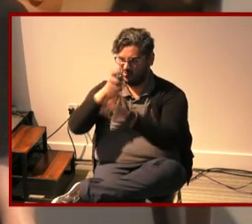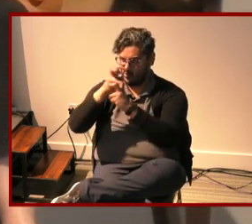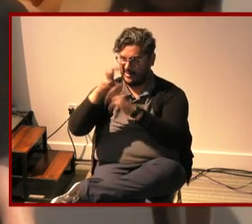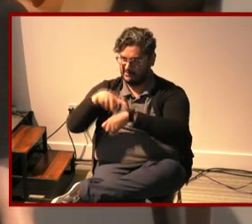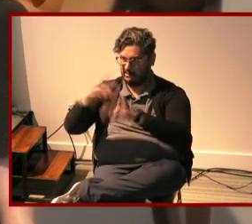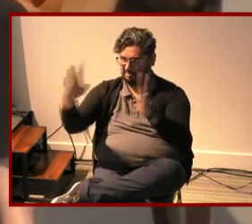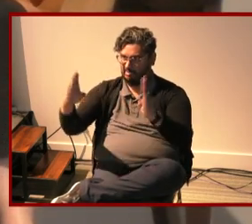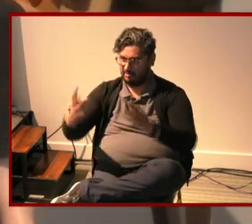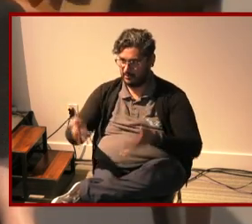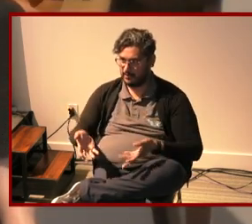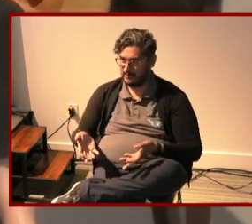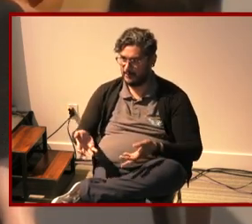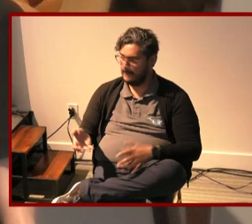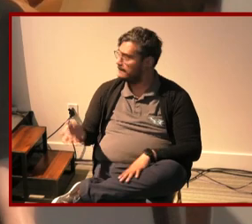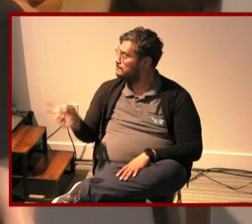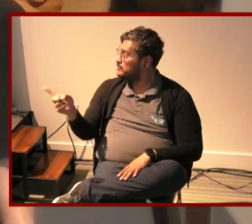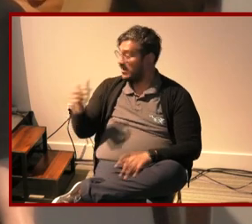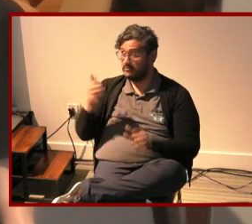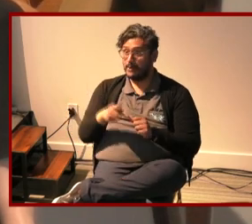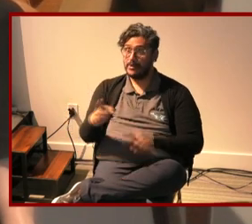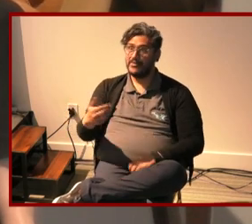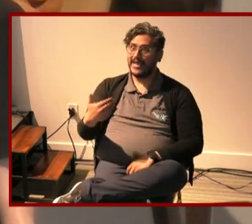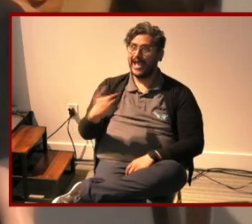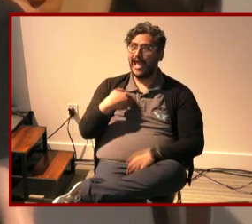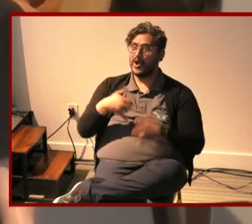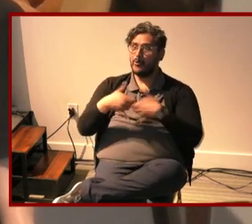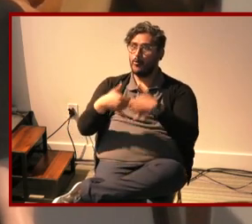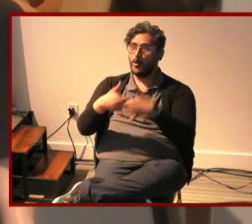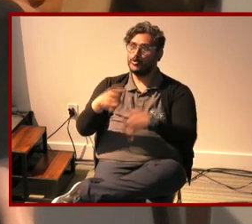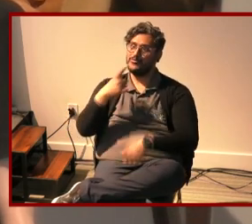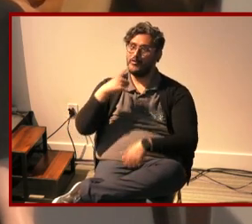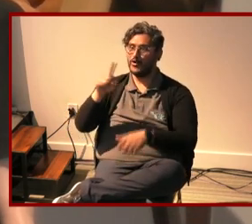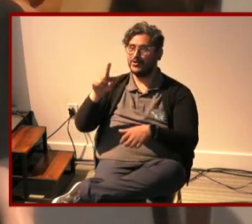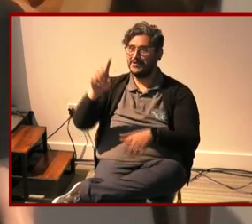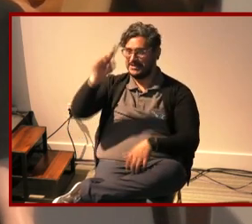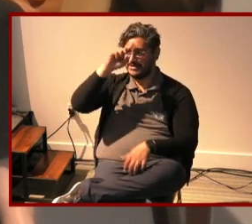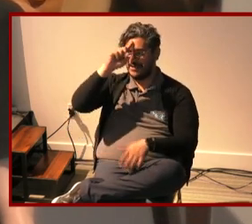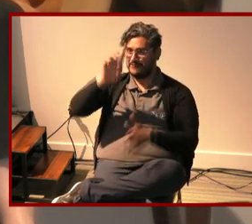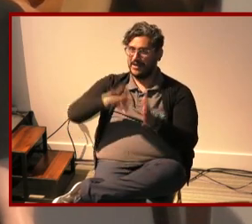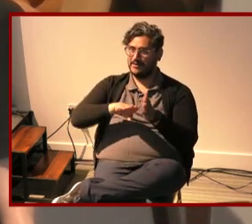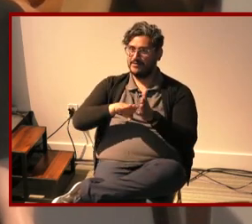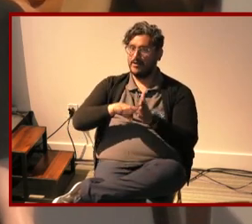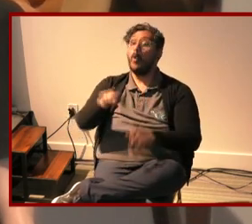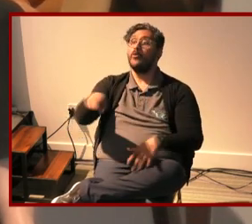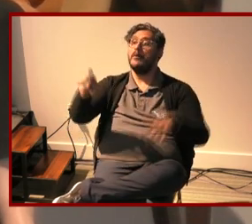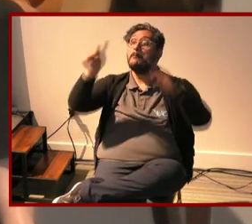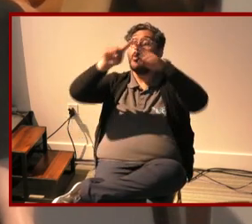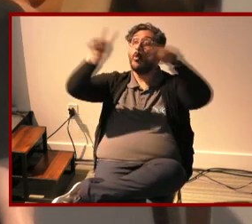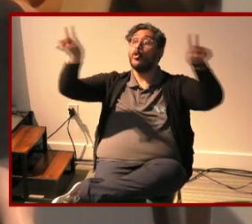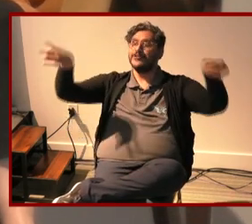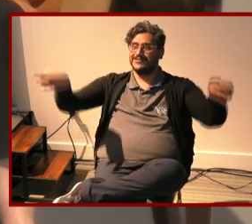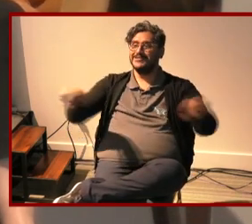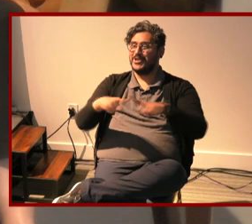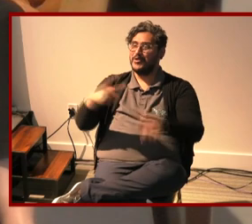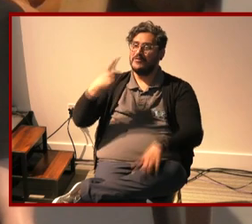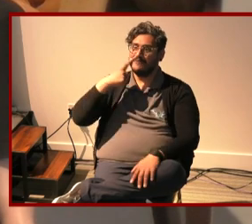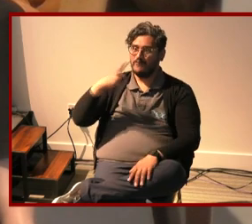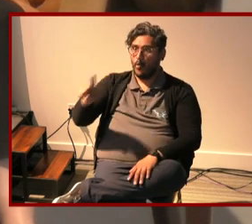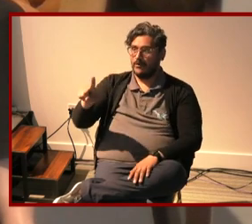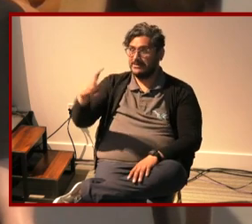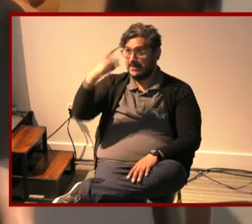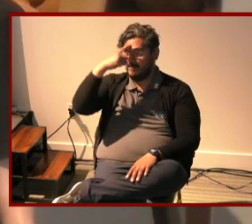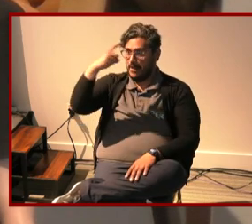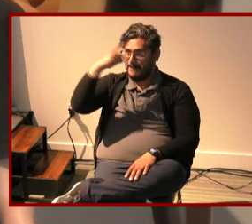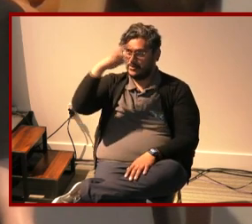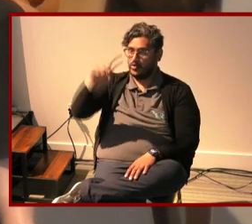they even had billboards of those developmental milestones up around los angeles if i'm remembering them yeah if you all remember seeing